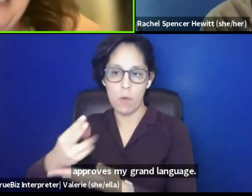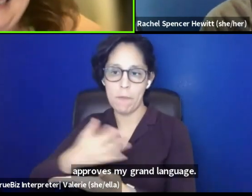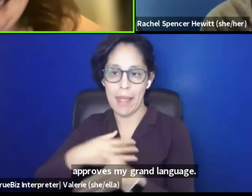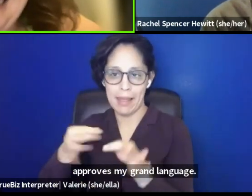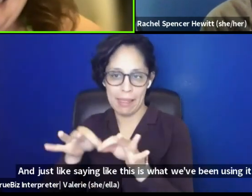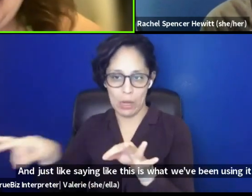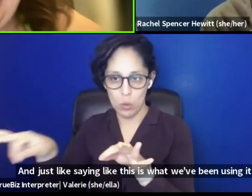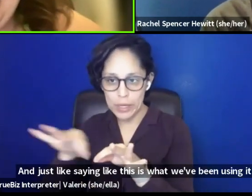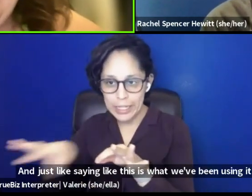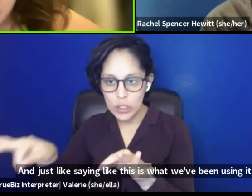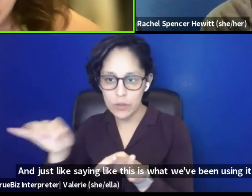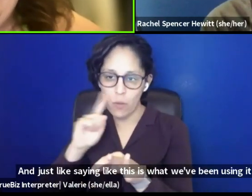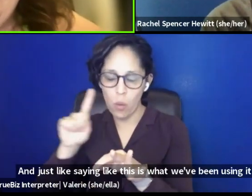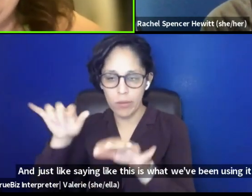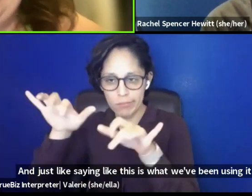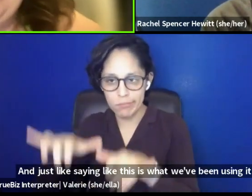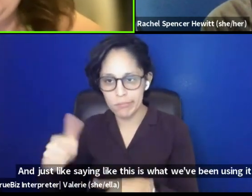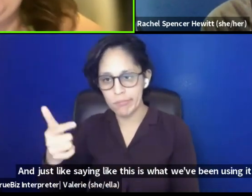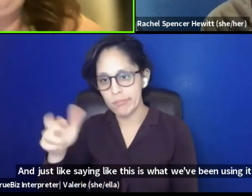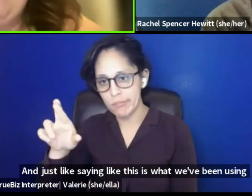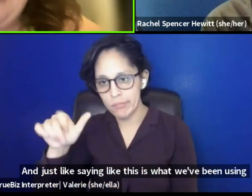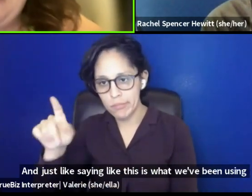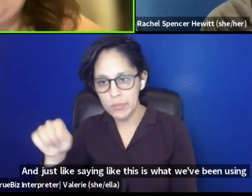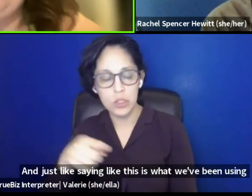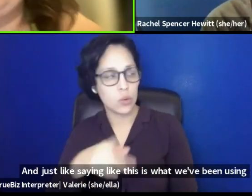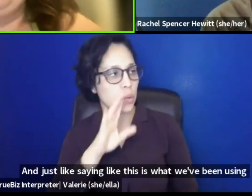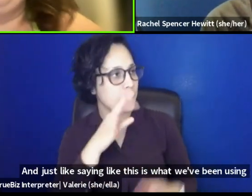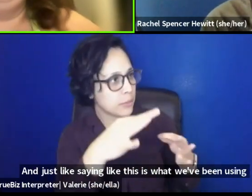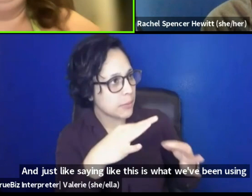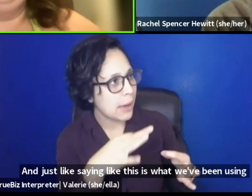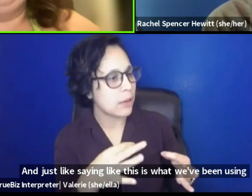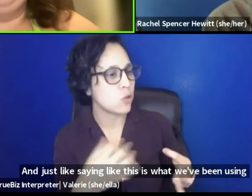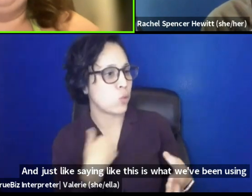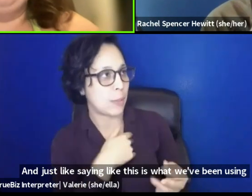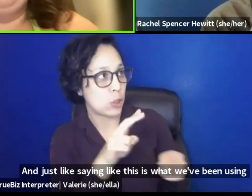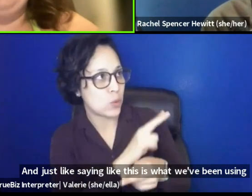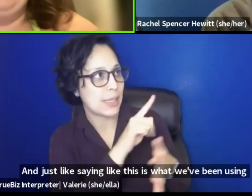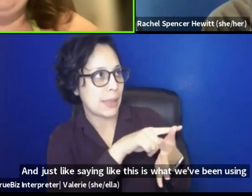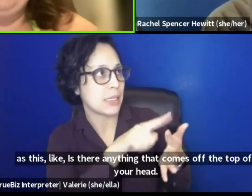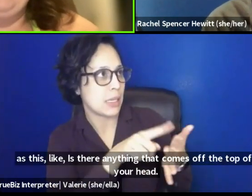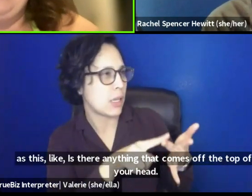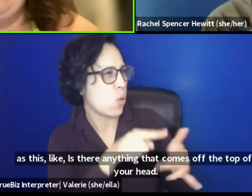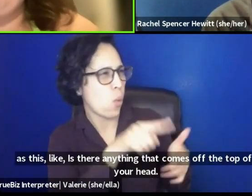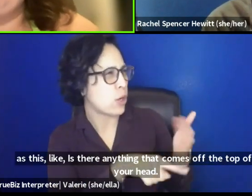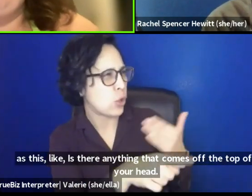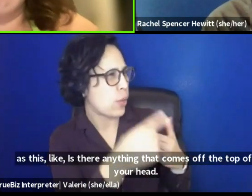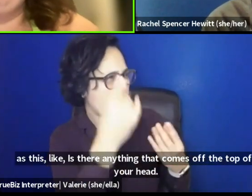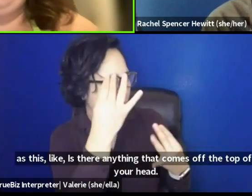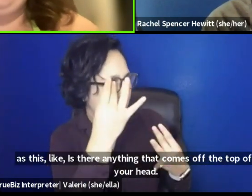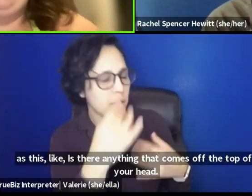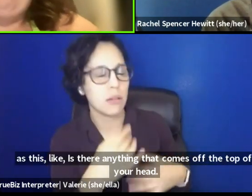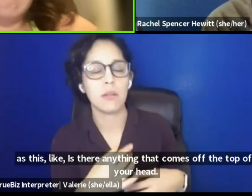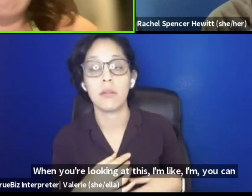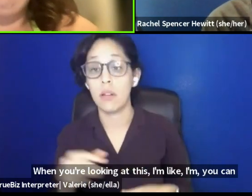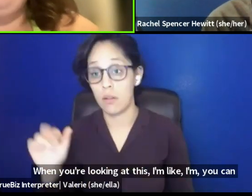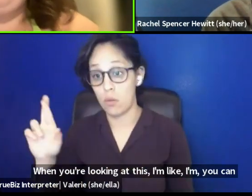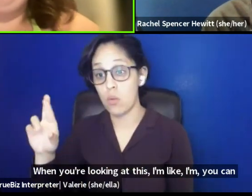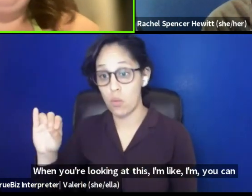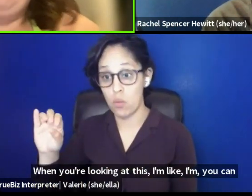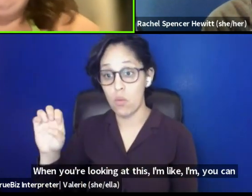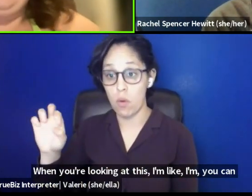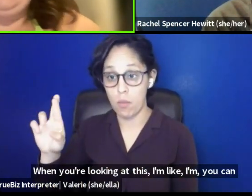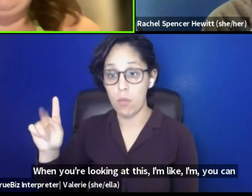as this, like, is there anything that comes off the top of your head, uh, when you're looking at this and like, I'm, you can have